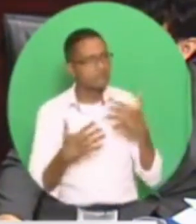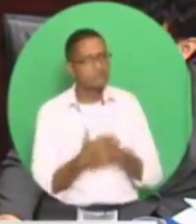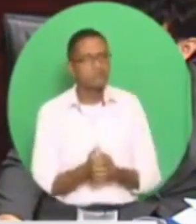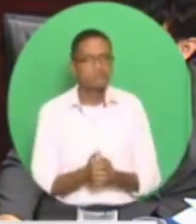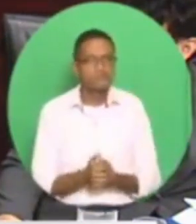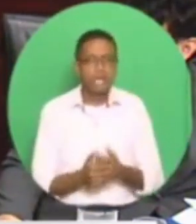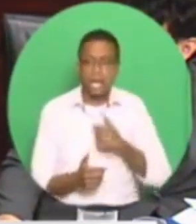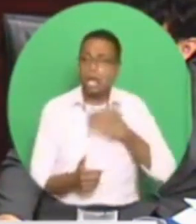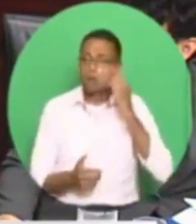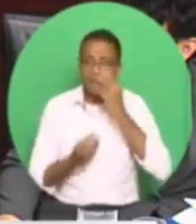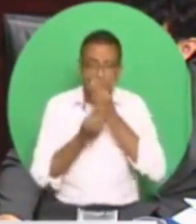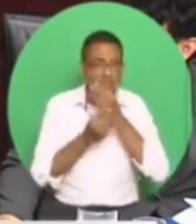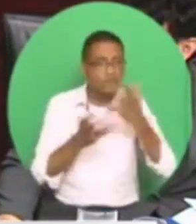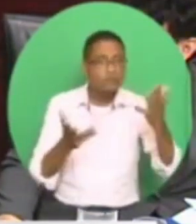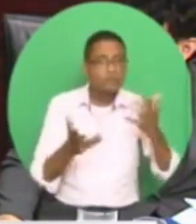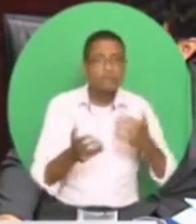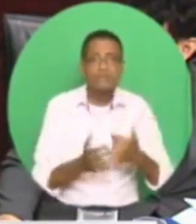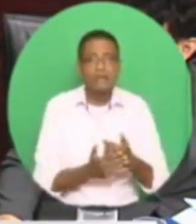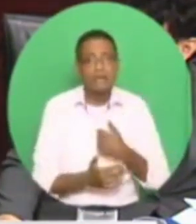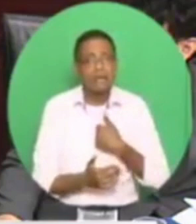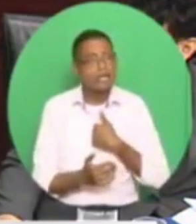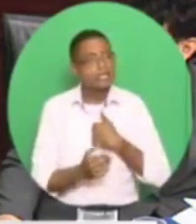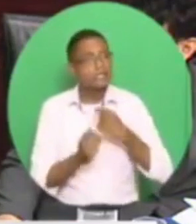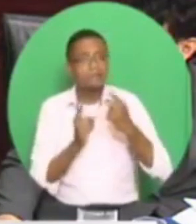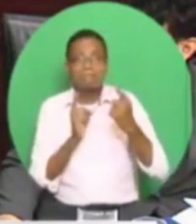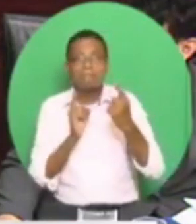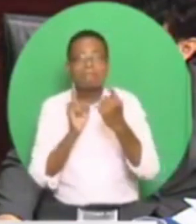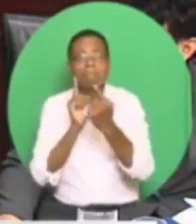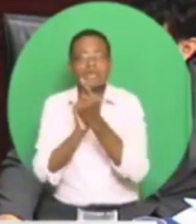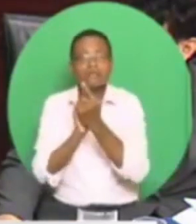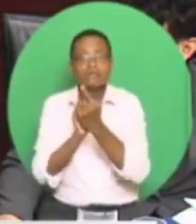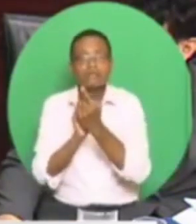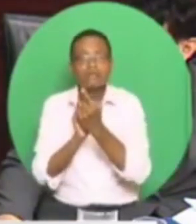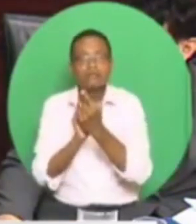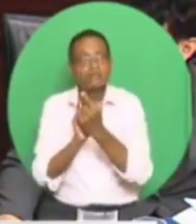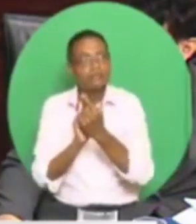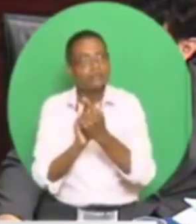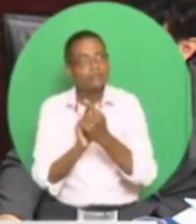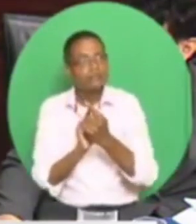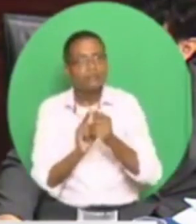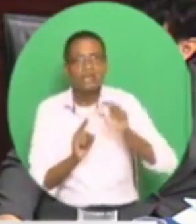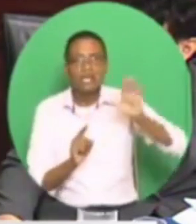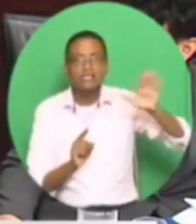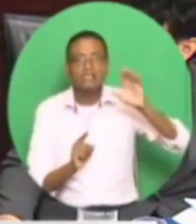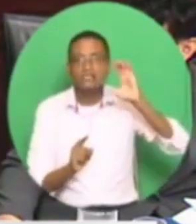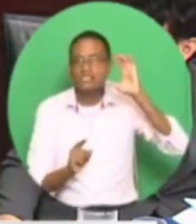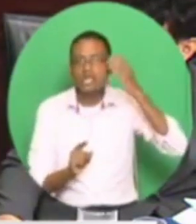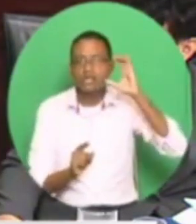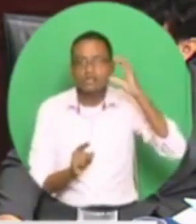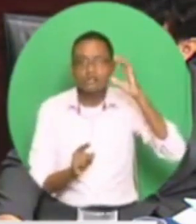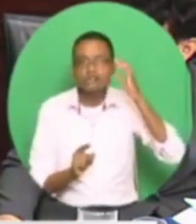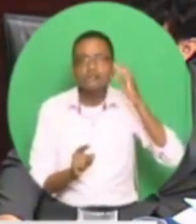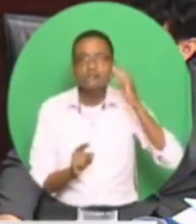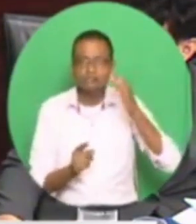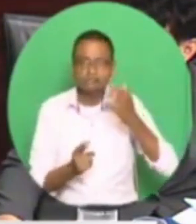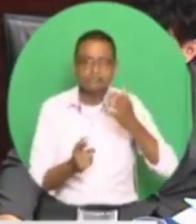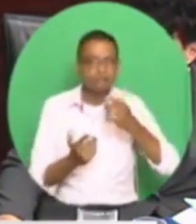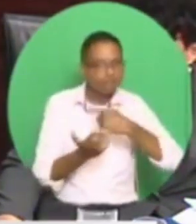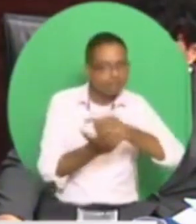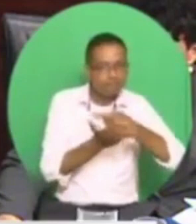I will tell you, I have met the cousin named in that, and had discussions with him,